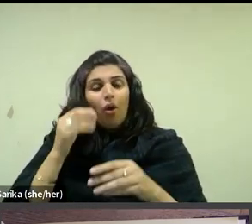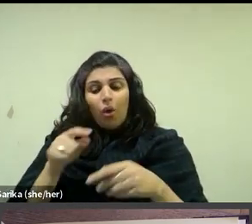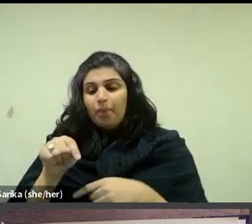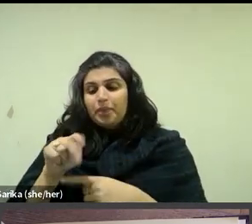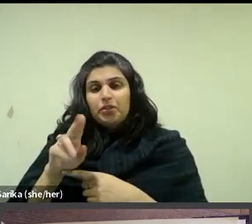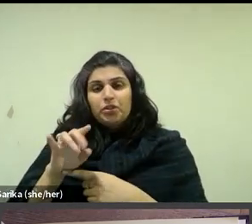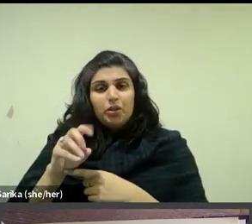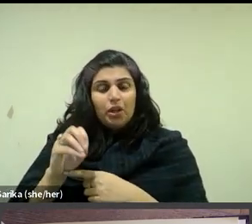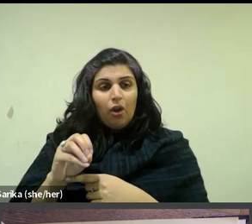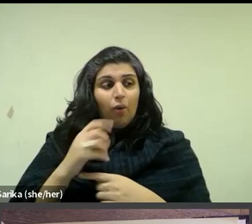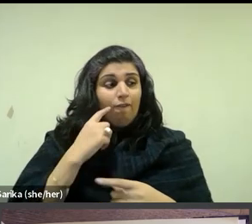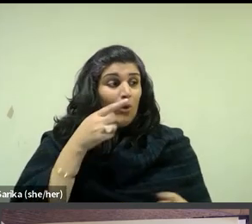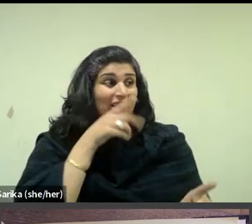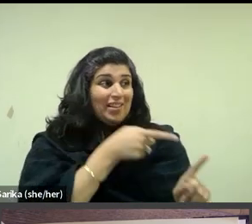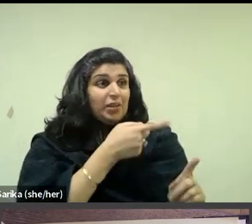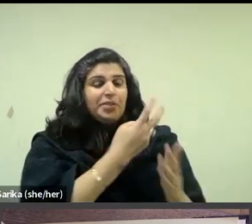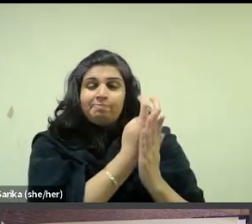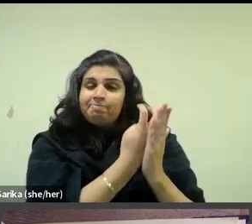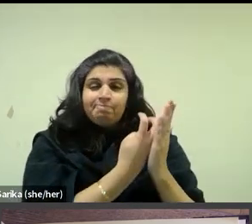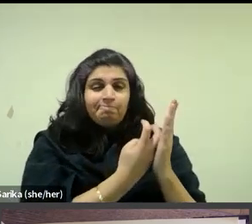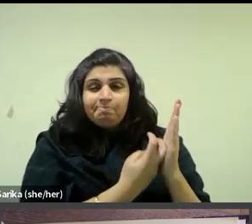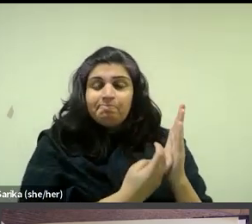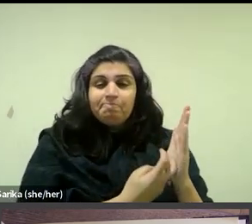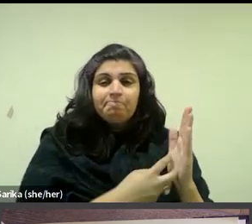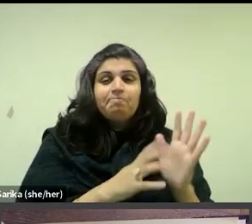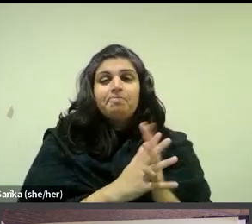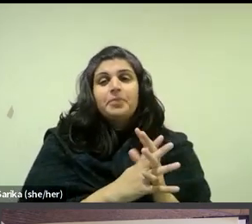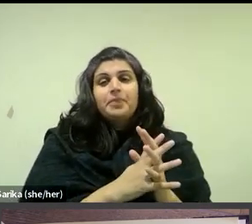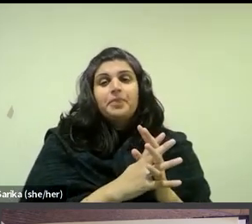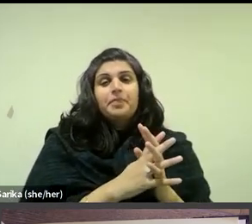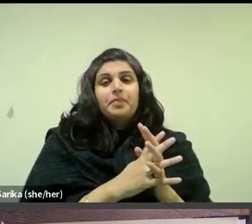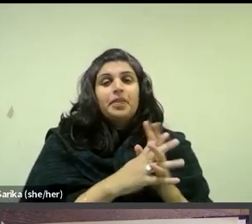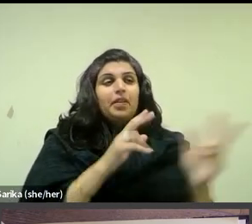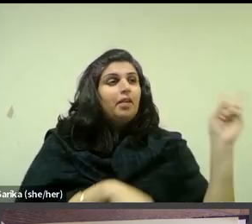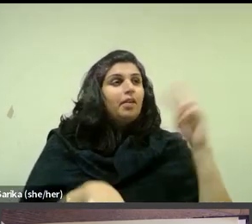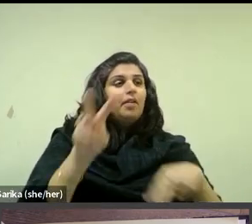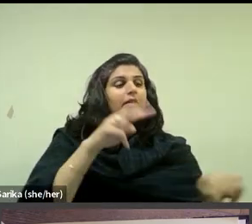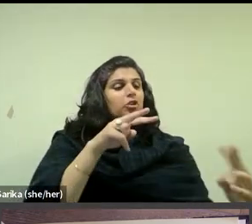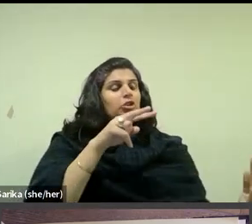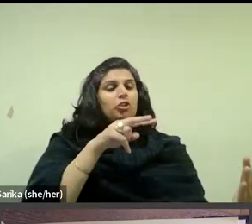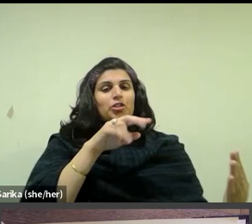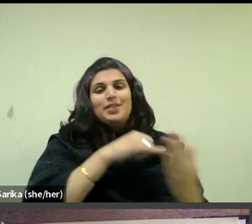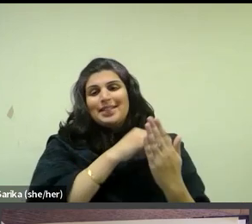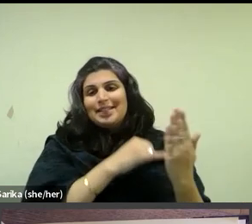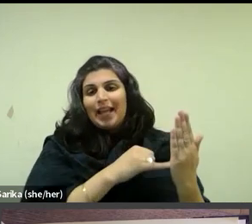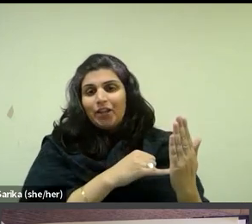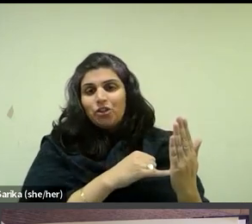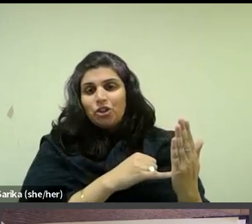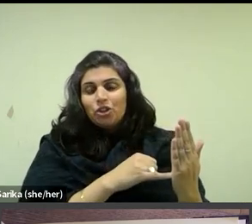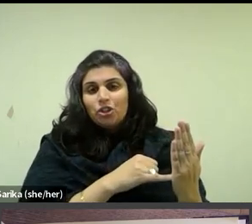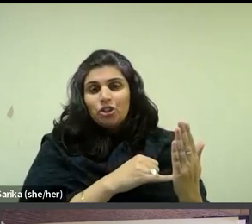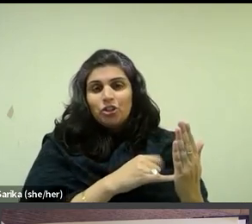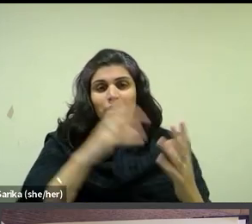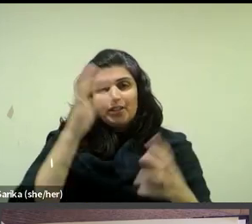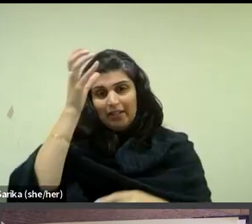immerse himself via the perceptualism of the observational sketch and the conceptualism of the